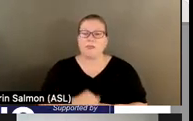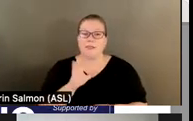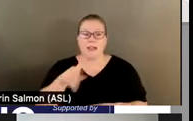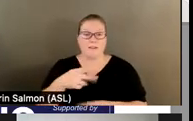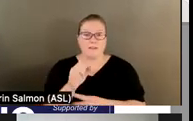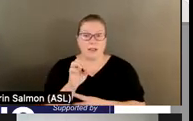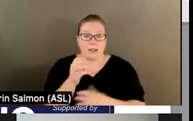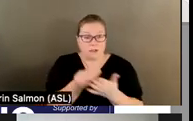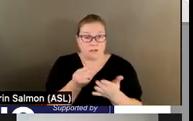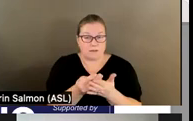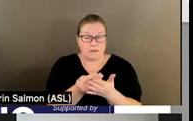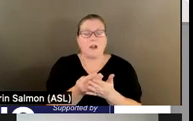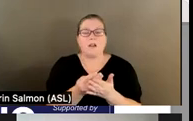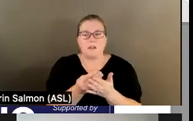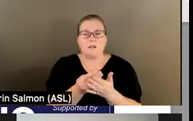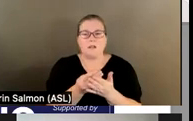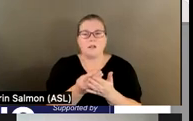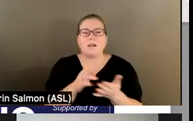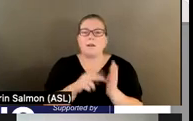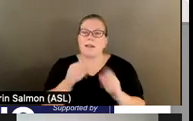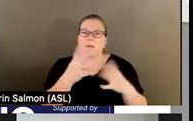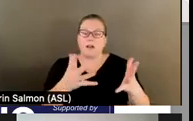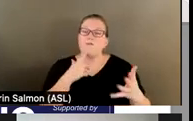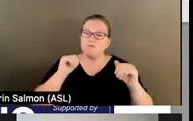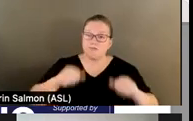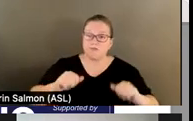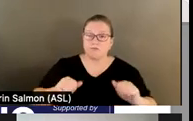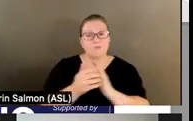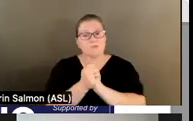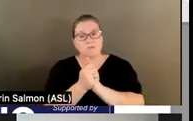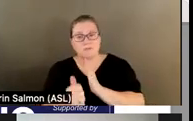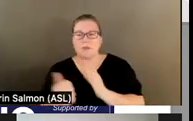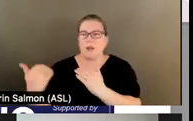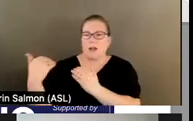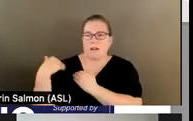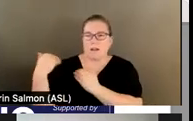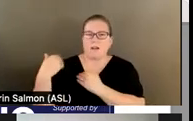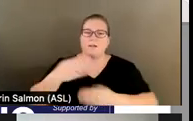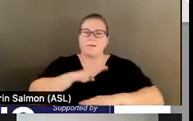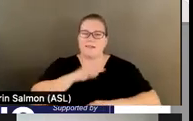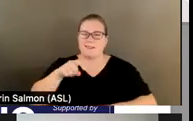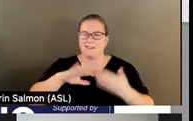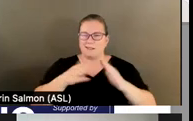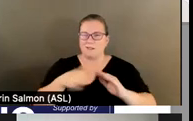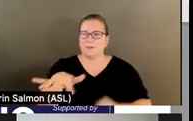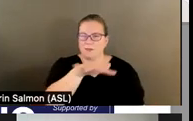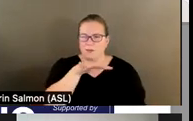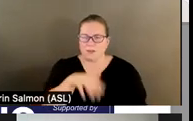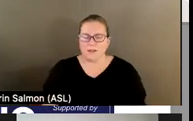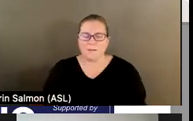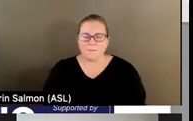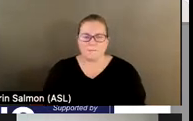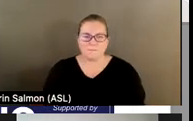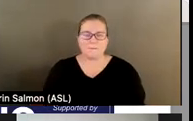that a provider is capable, competent, and accountable to meet the needs of the individuals they serve. Certification